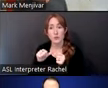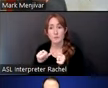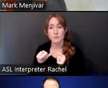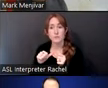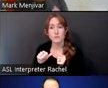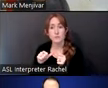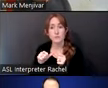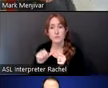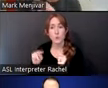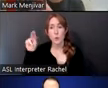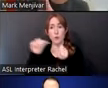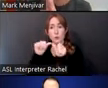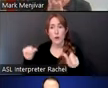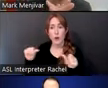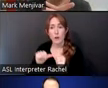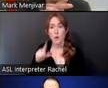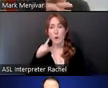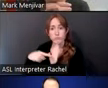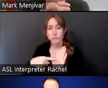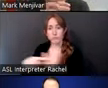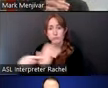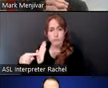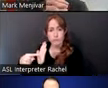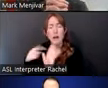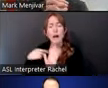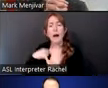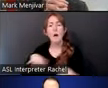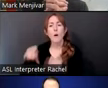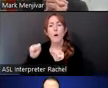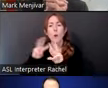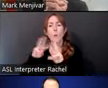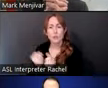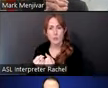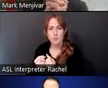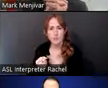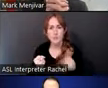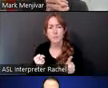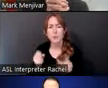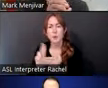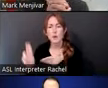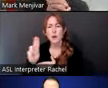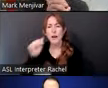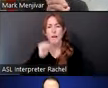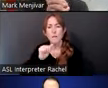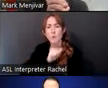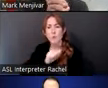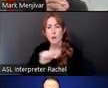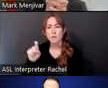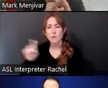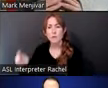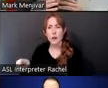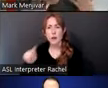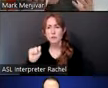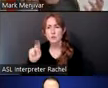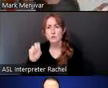And so this photograph is from the University of Arizona and Tucson. But I didn't want to be the person,